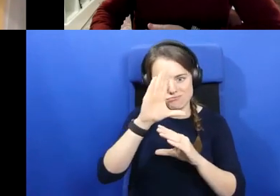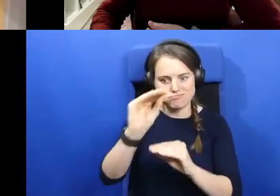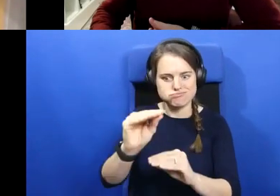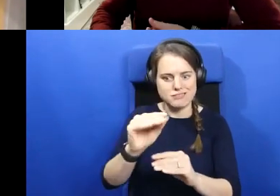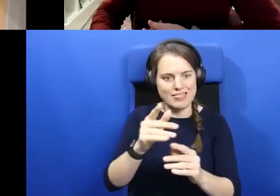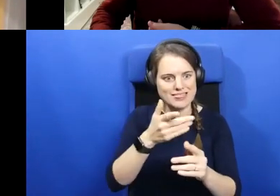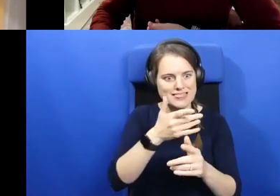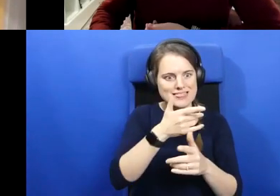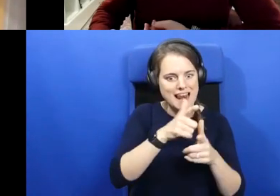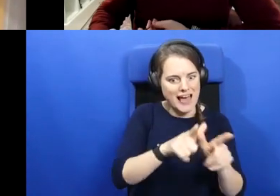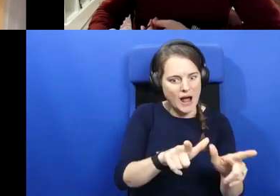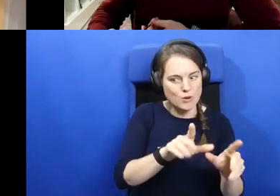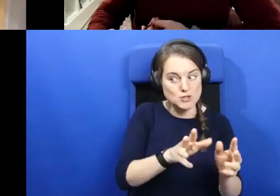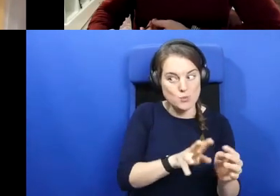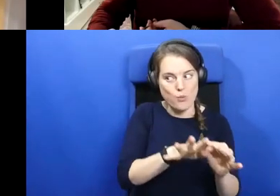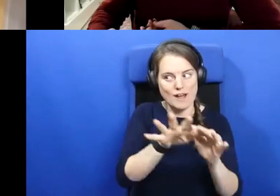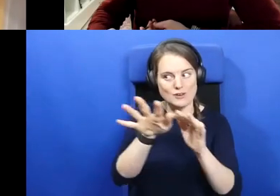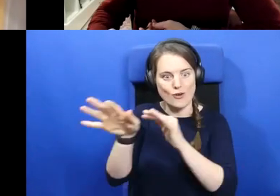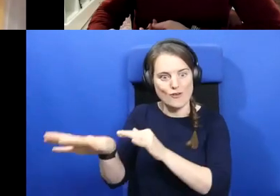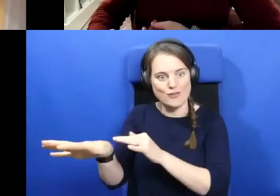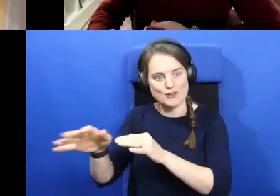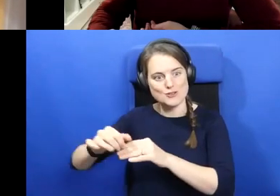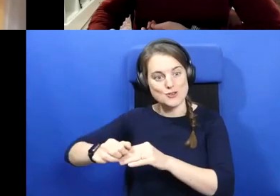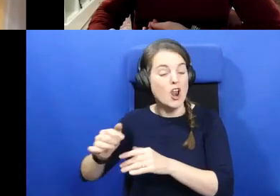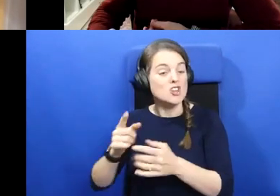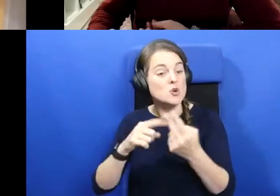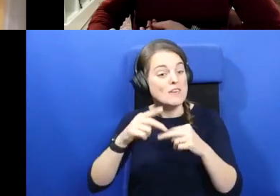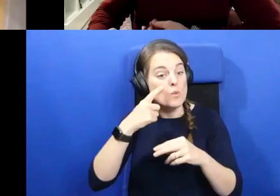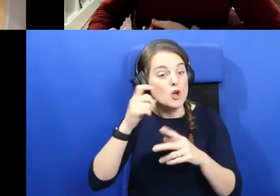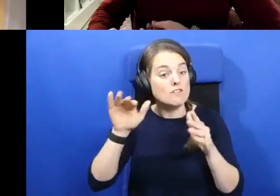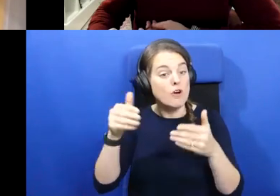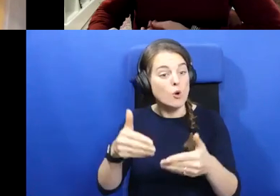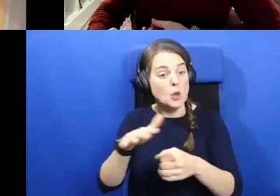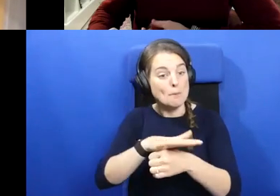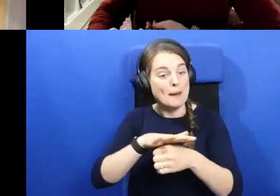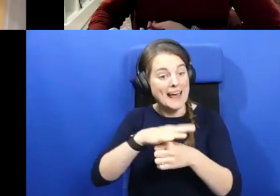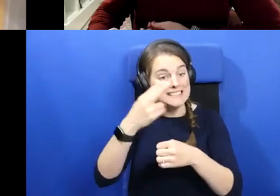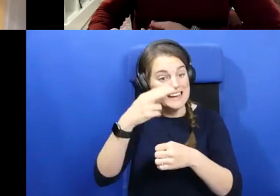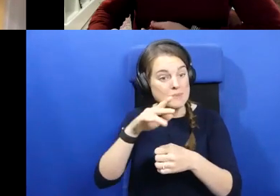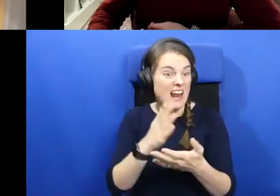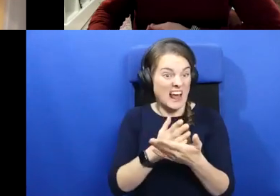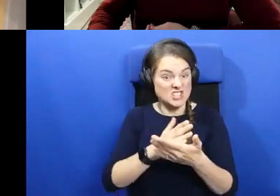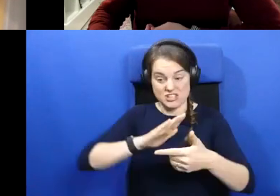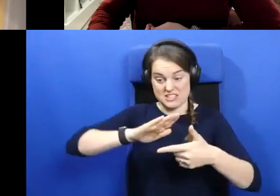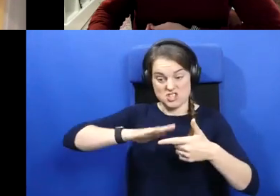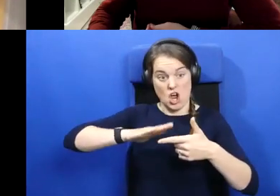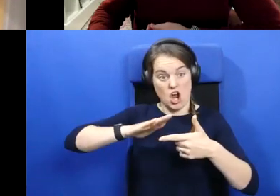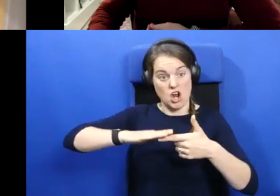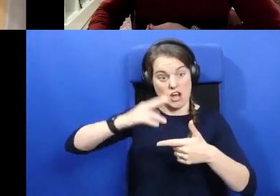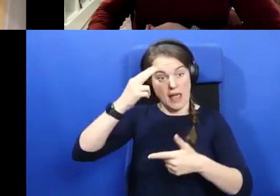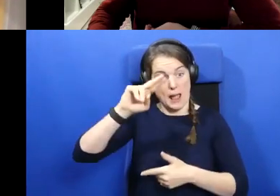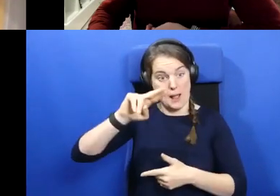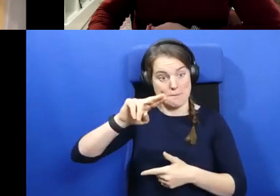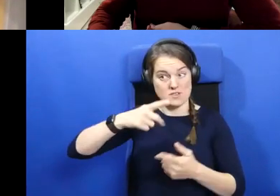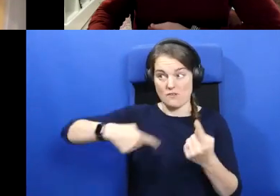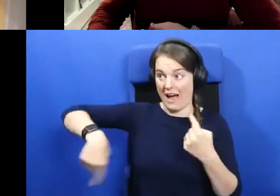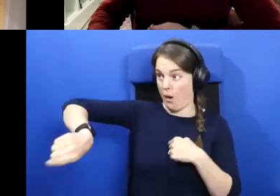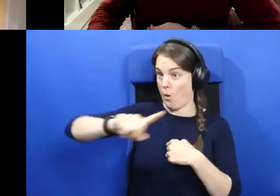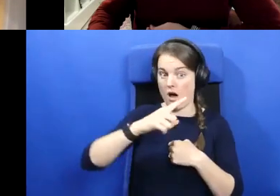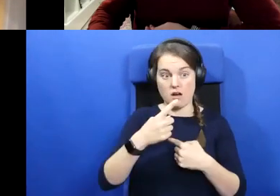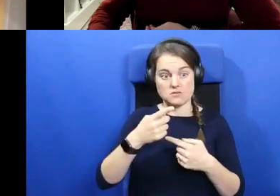I think the focus in on place names, and even the fact of our own surnames, which are P and Gaelic.